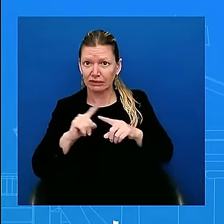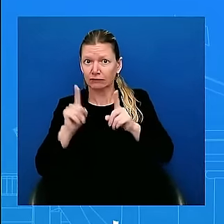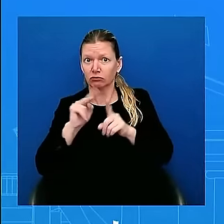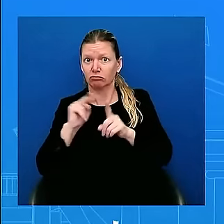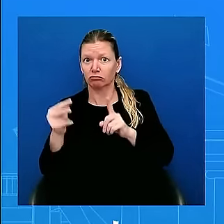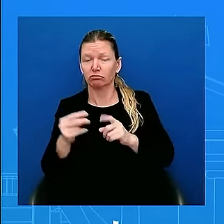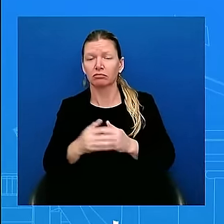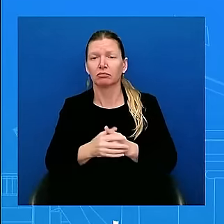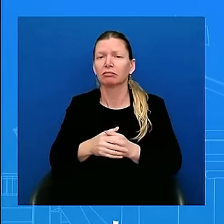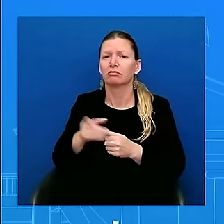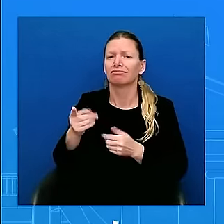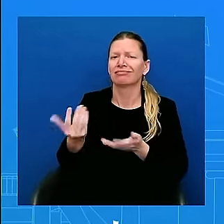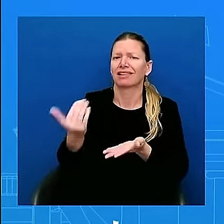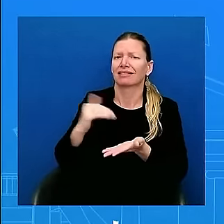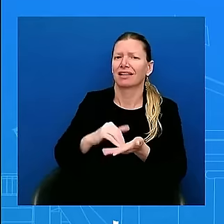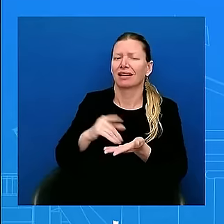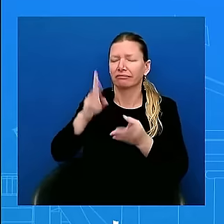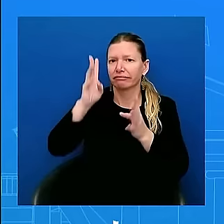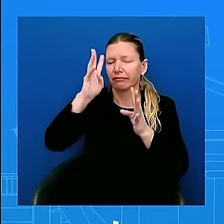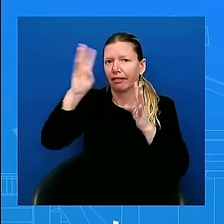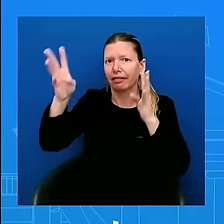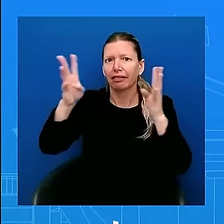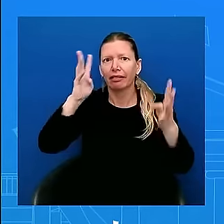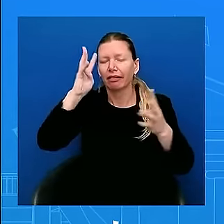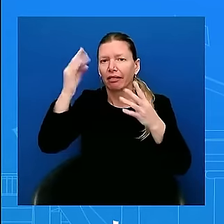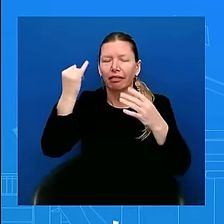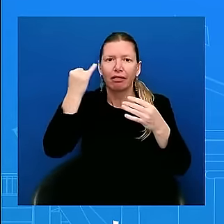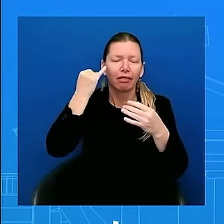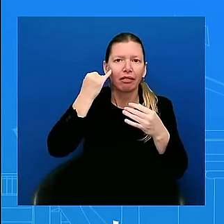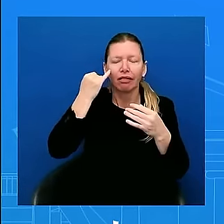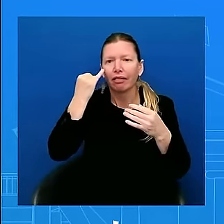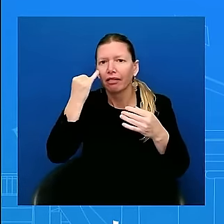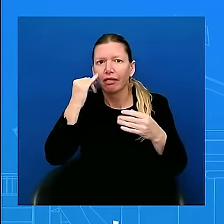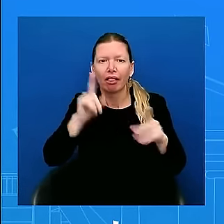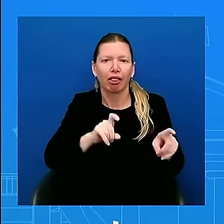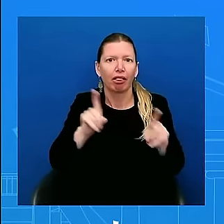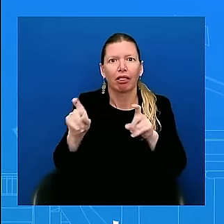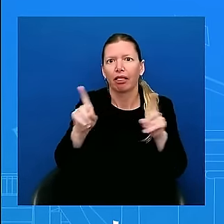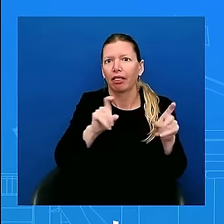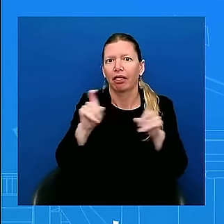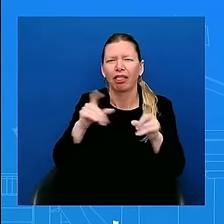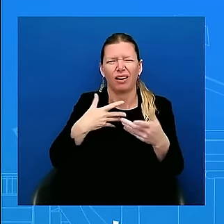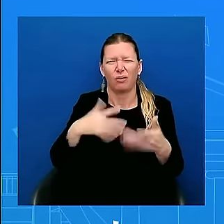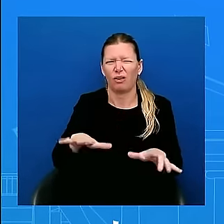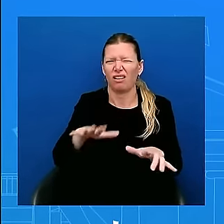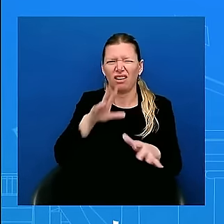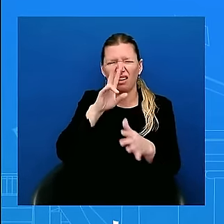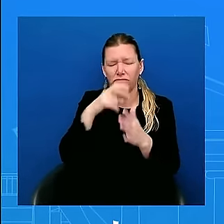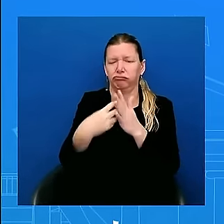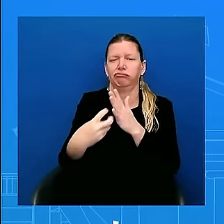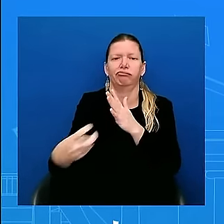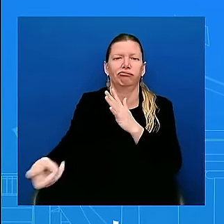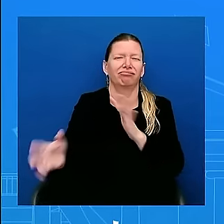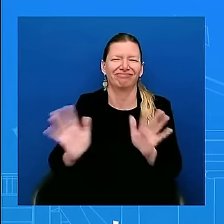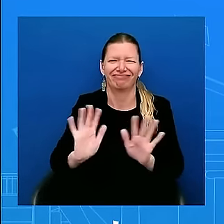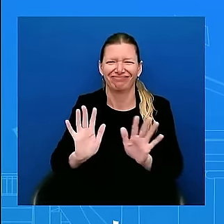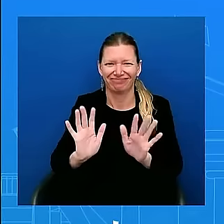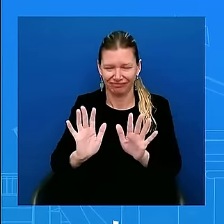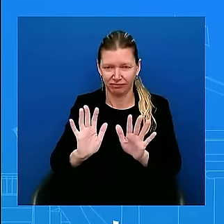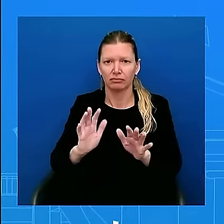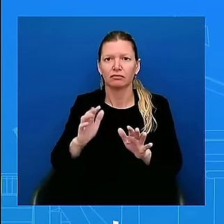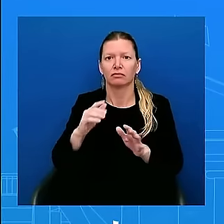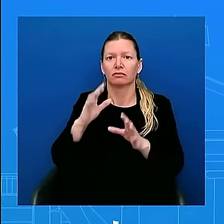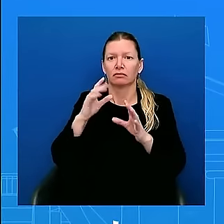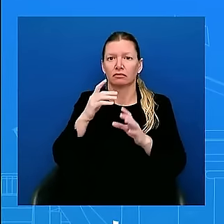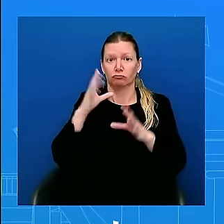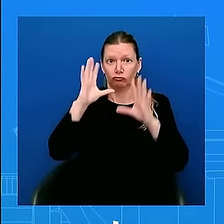that uh the president respects uh the vice president he endorsed her believing that uh as